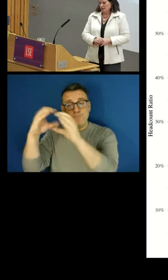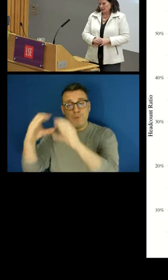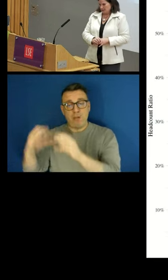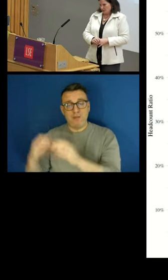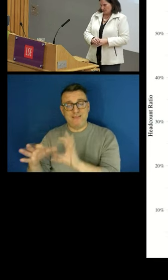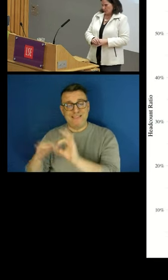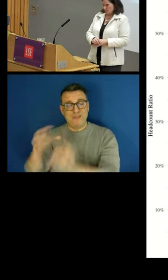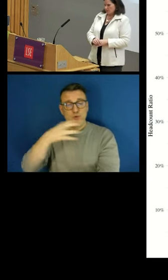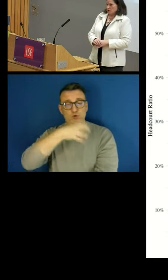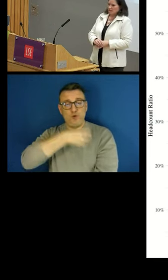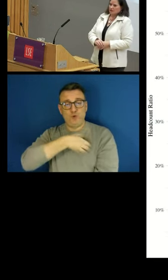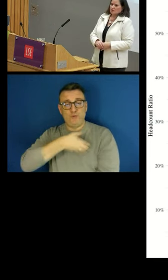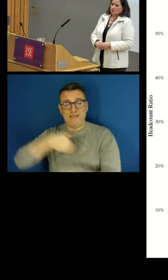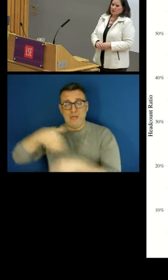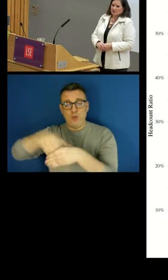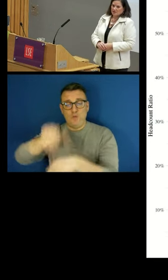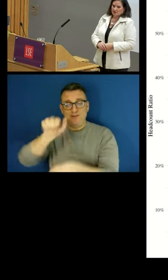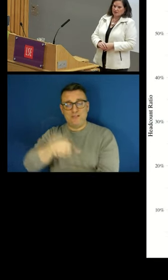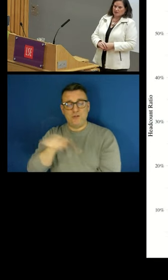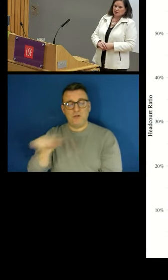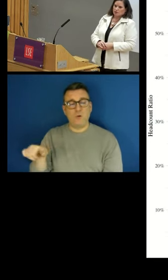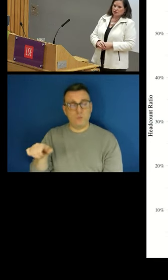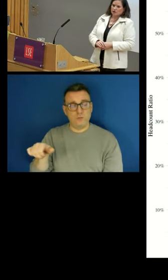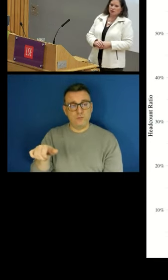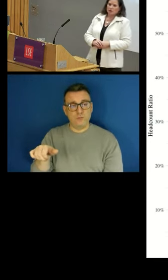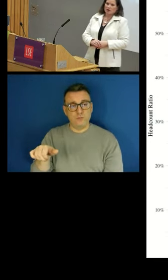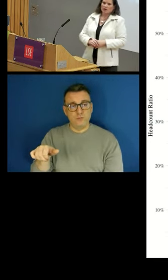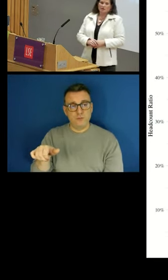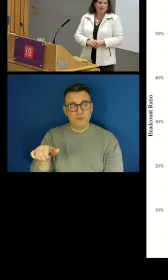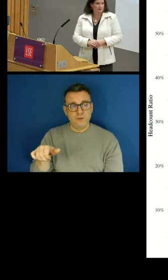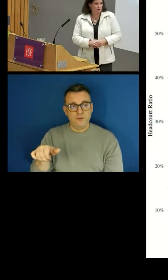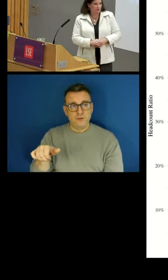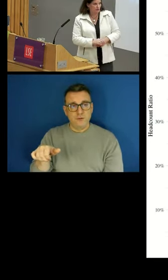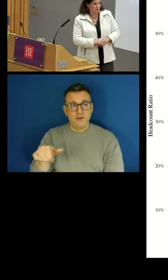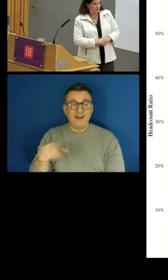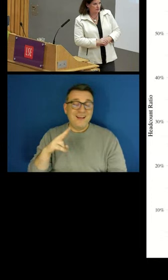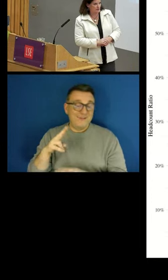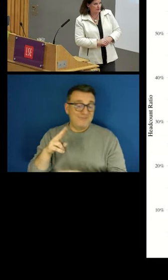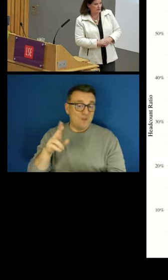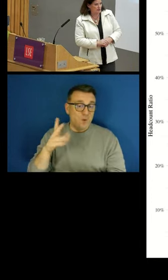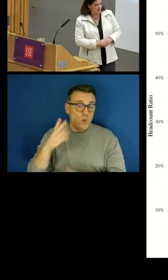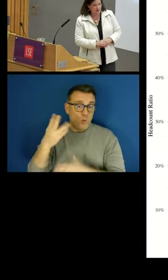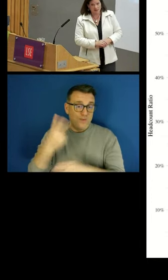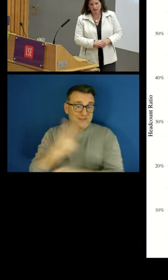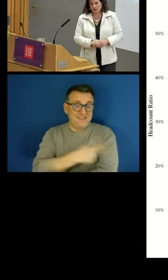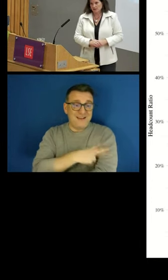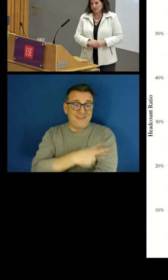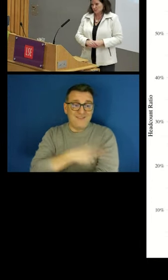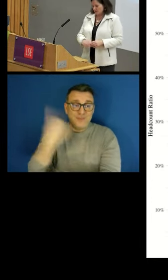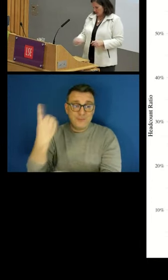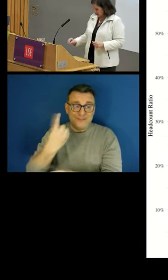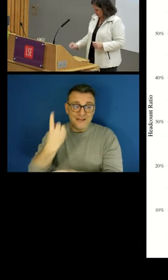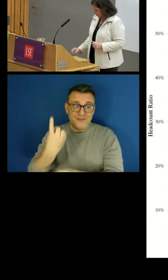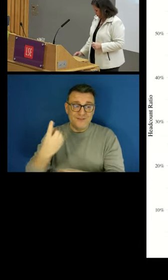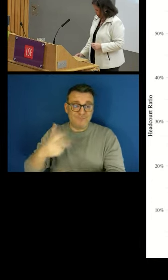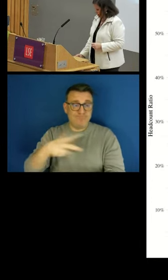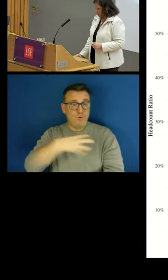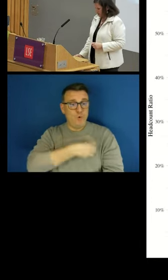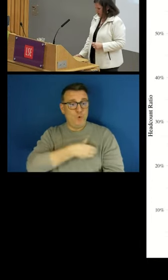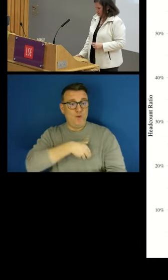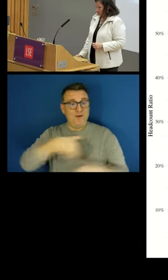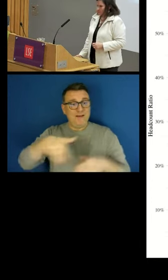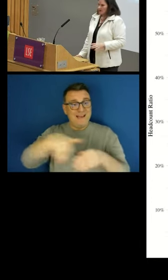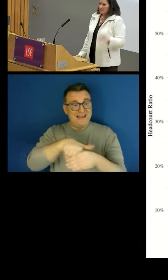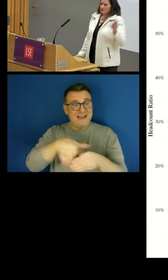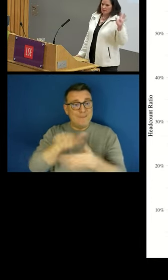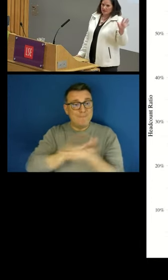And again, it's probably not very surprising that workers who are members of unions are less likely to be in poor quality